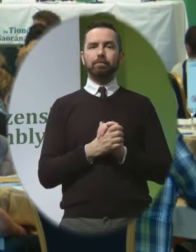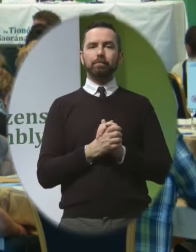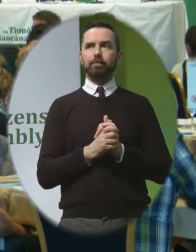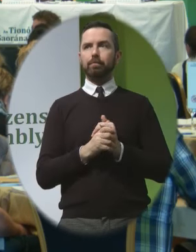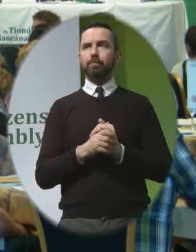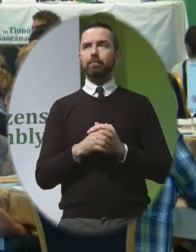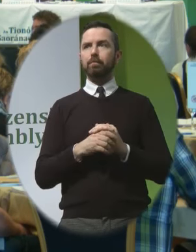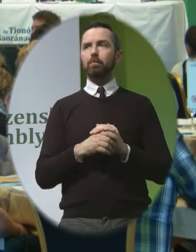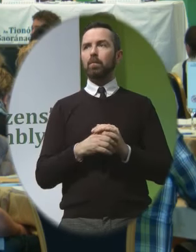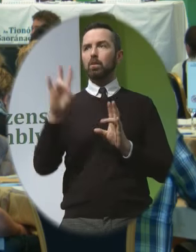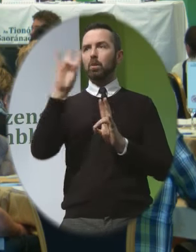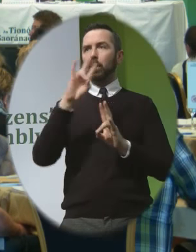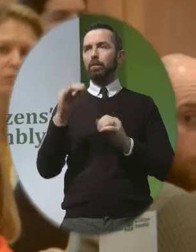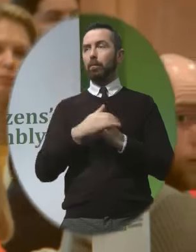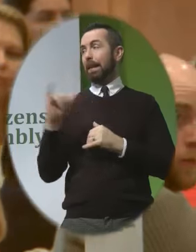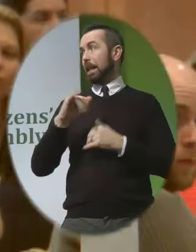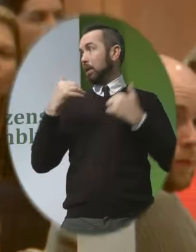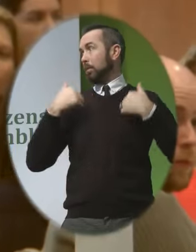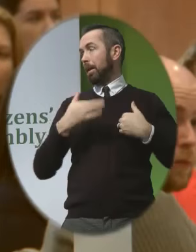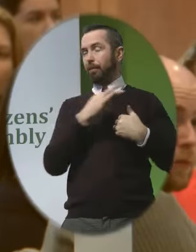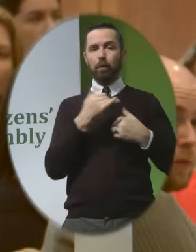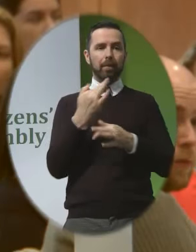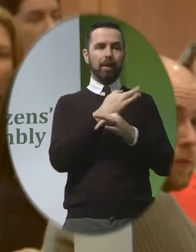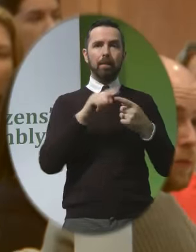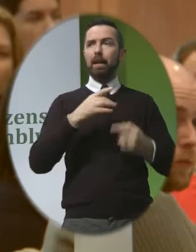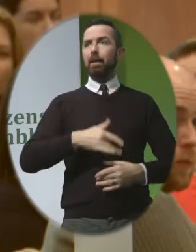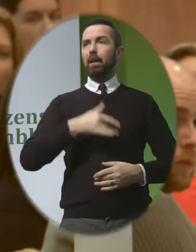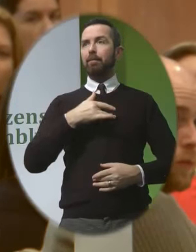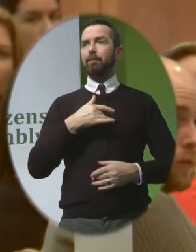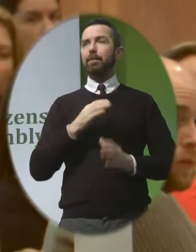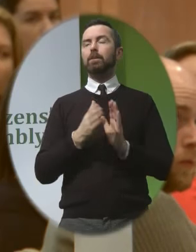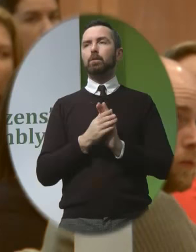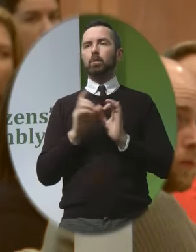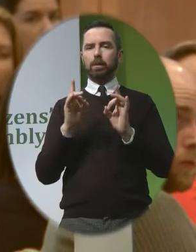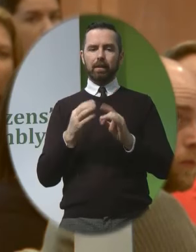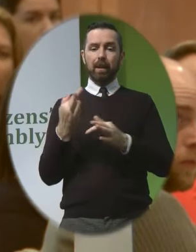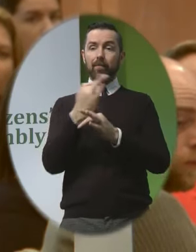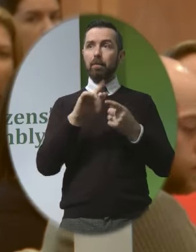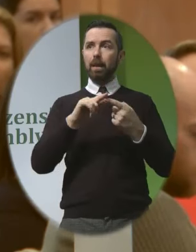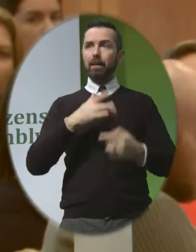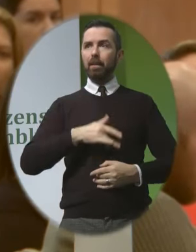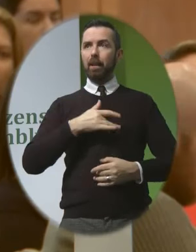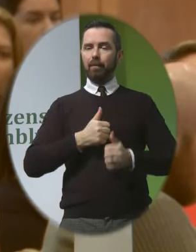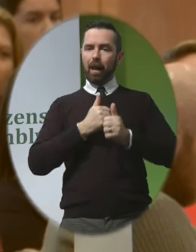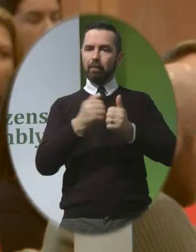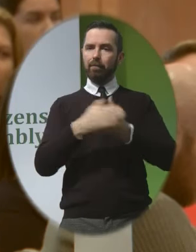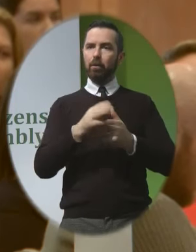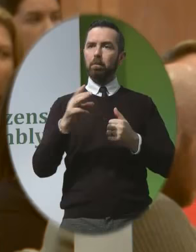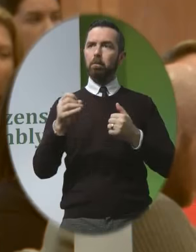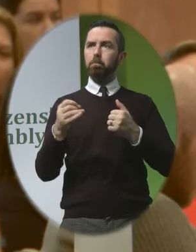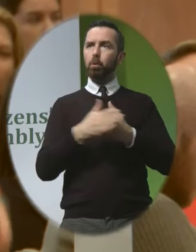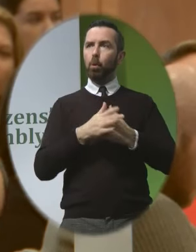It's a question for either of the two men from Family and Life So Family and Life abdicates for the pro-life movement